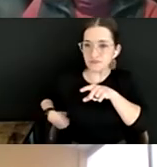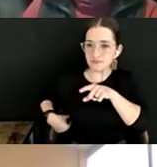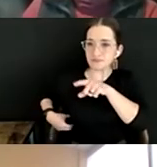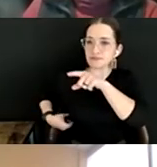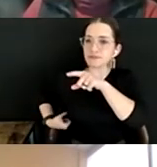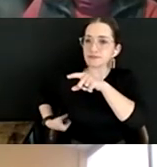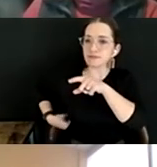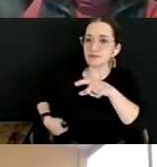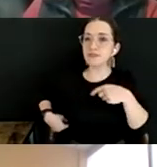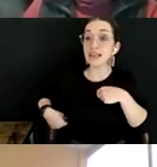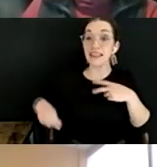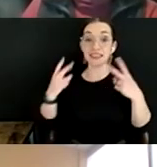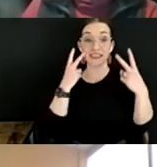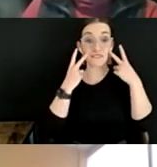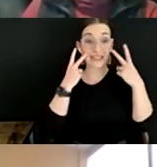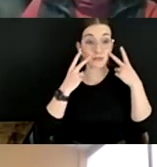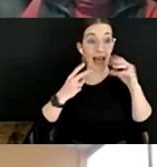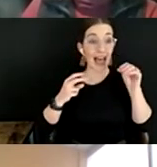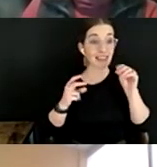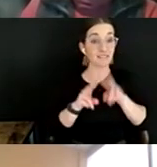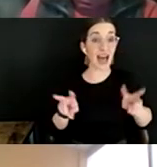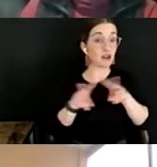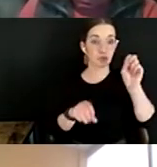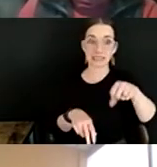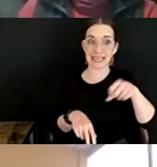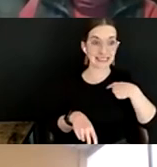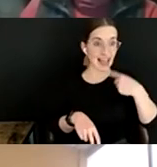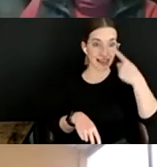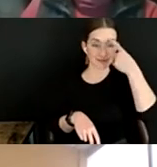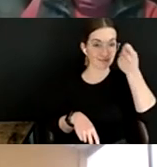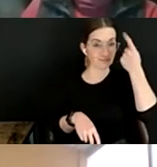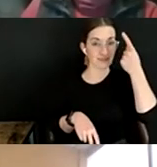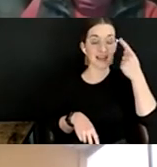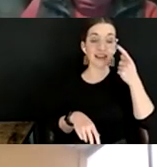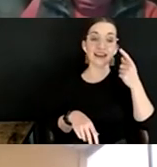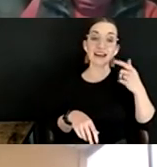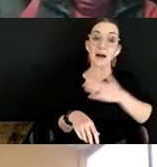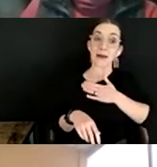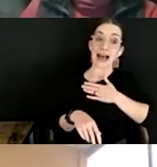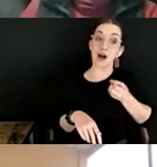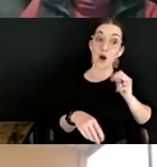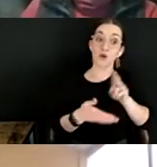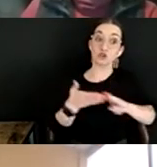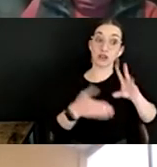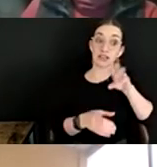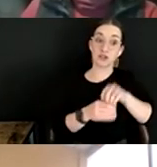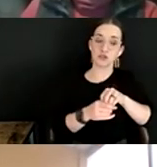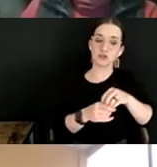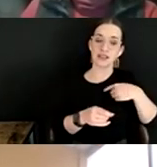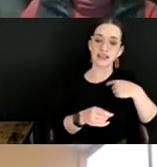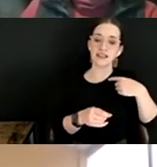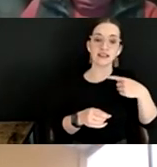valuing. I'm also very mindful that universities continue, my own included, to increase tuition.